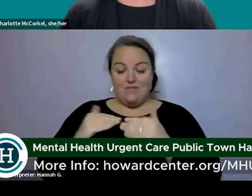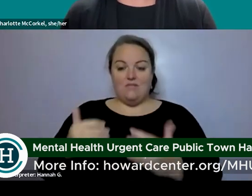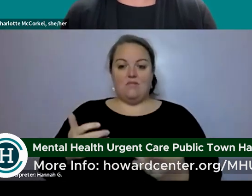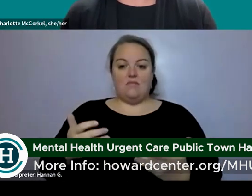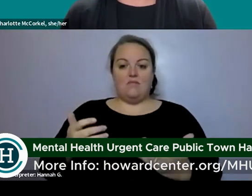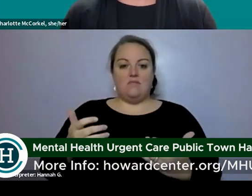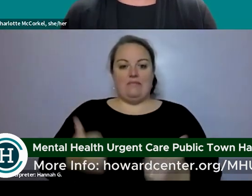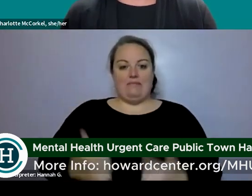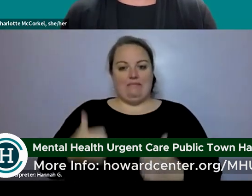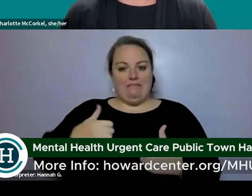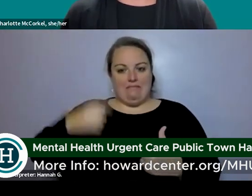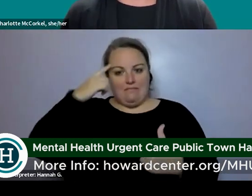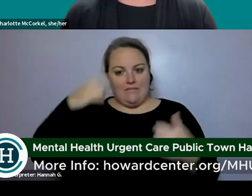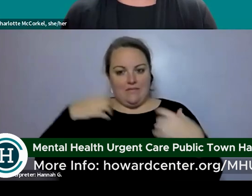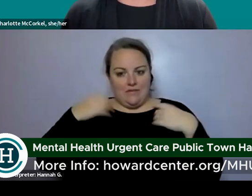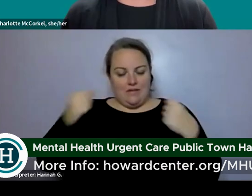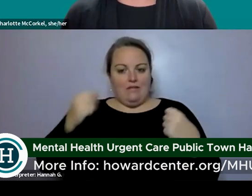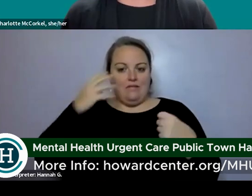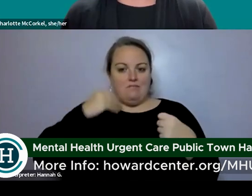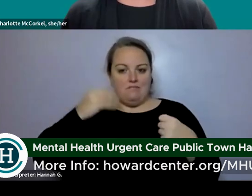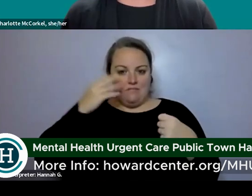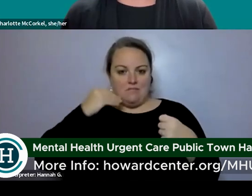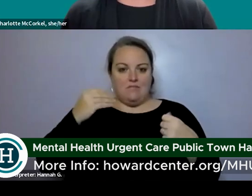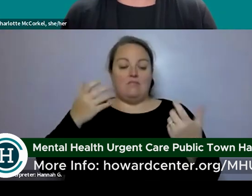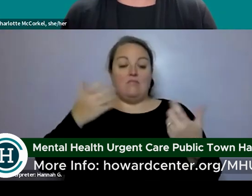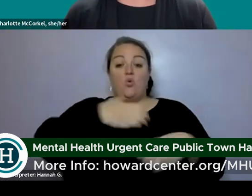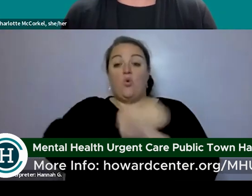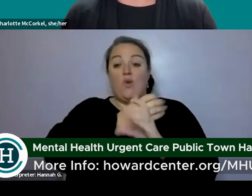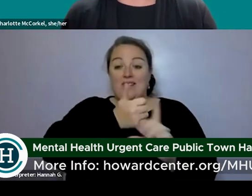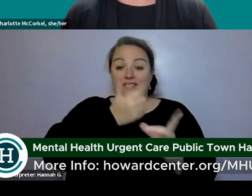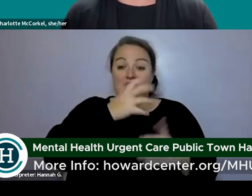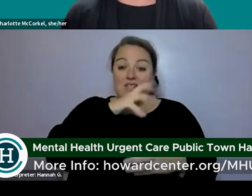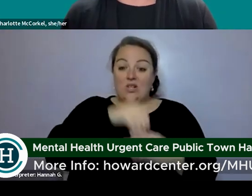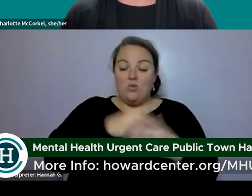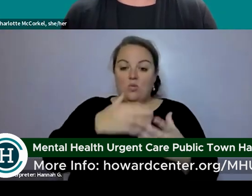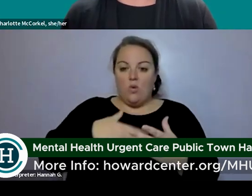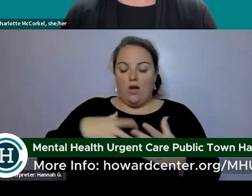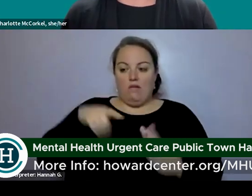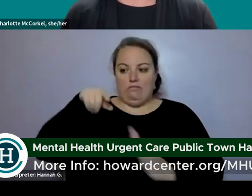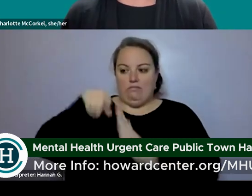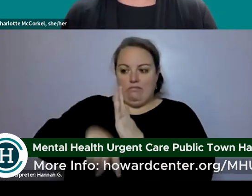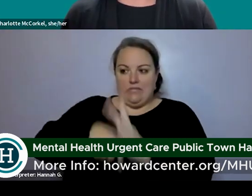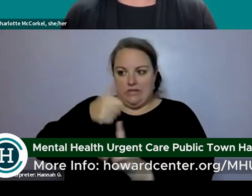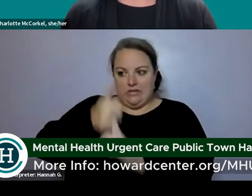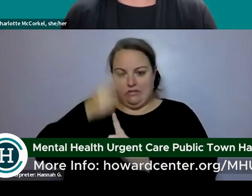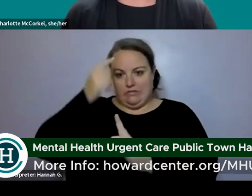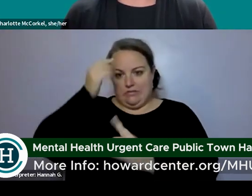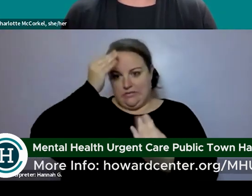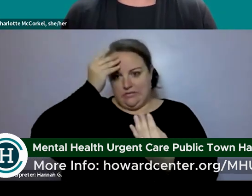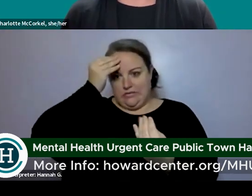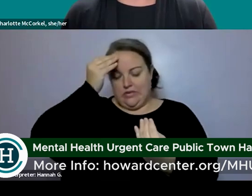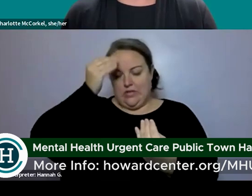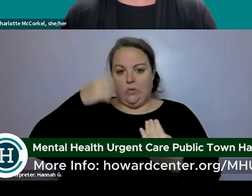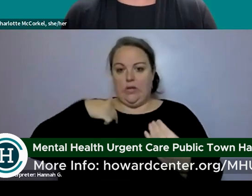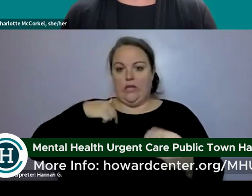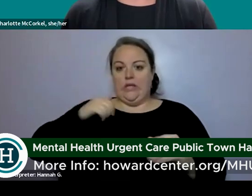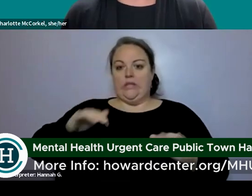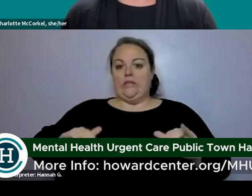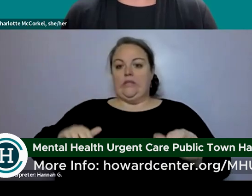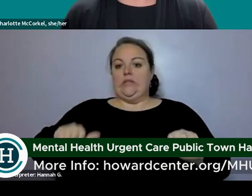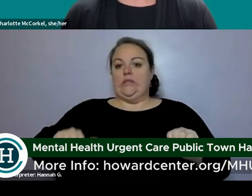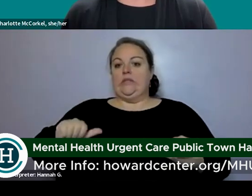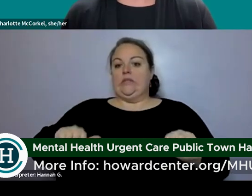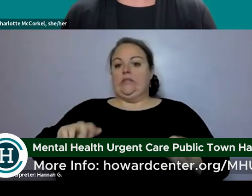health experience who are in crisis that includes suicidal ideation are leery of engaging any traditional